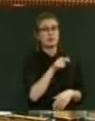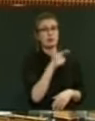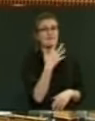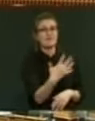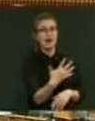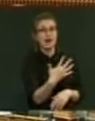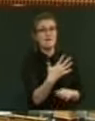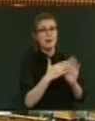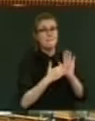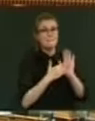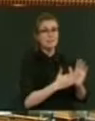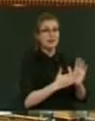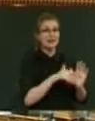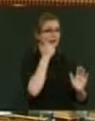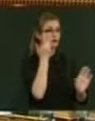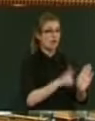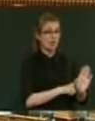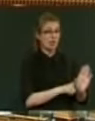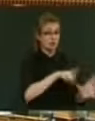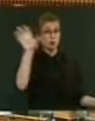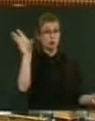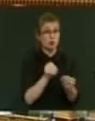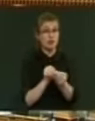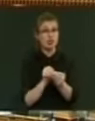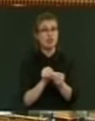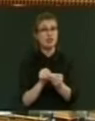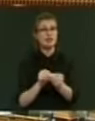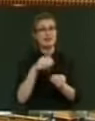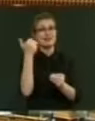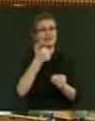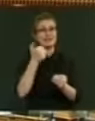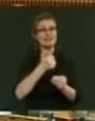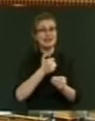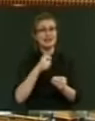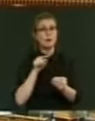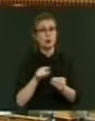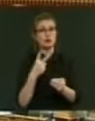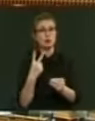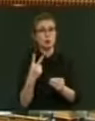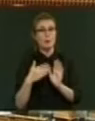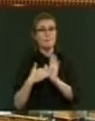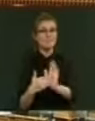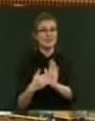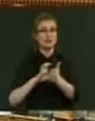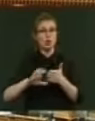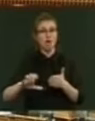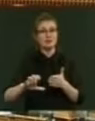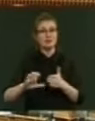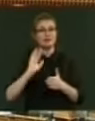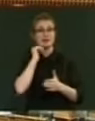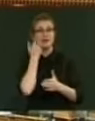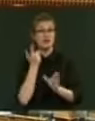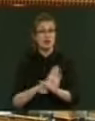million per annum, bringing the total amount, Mr Speaker, to $16.2 million per